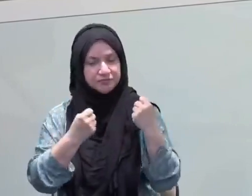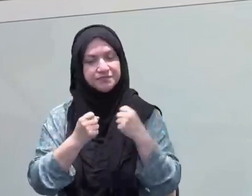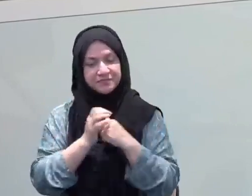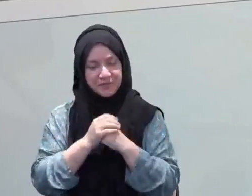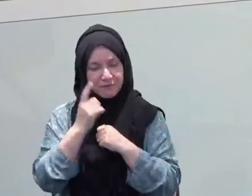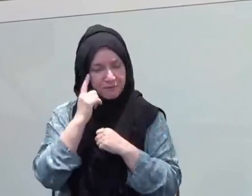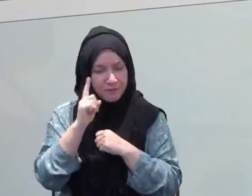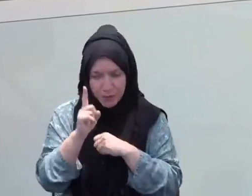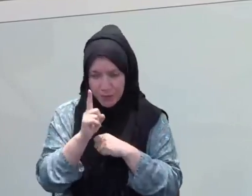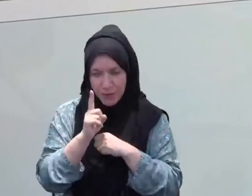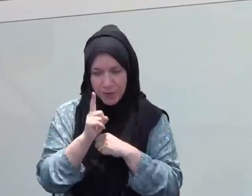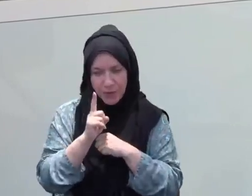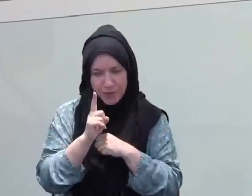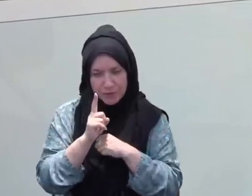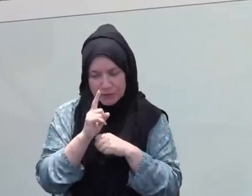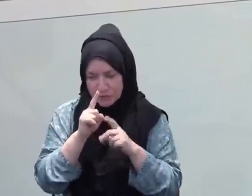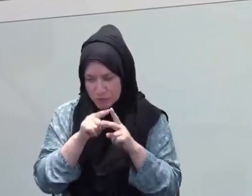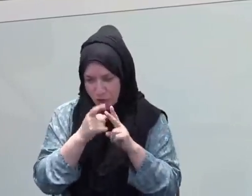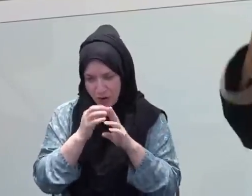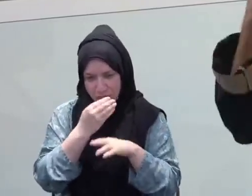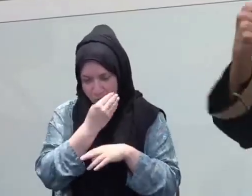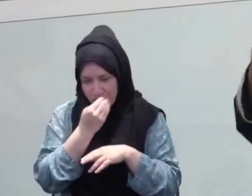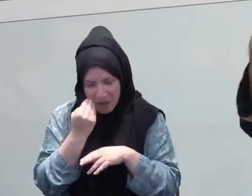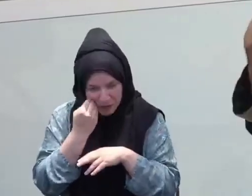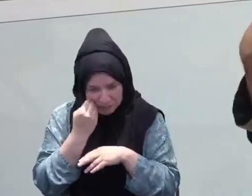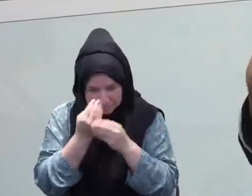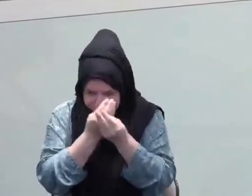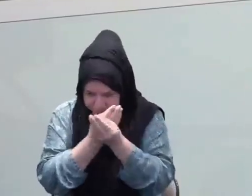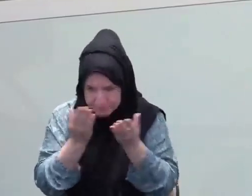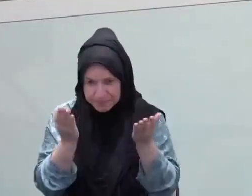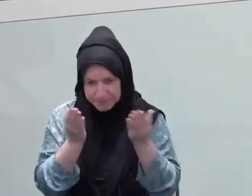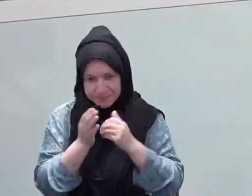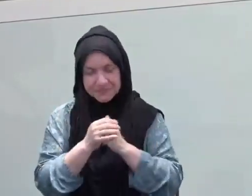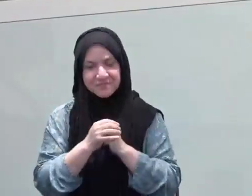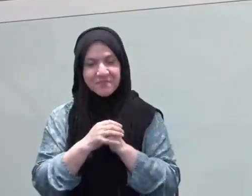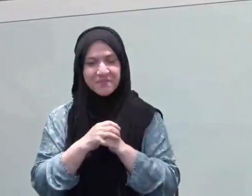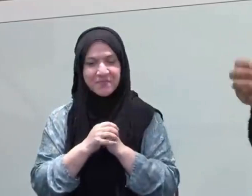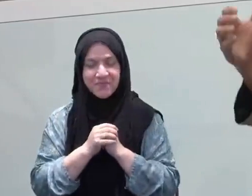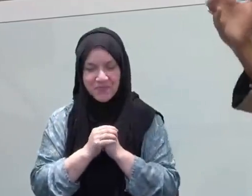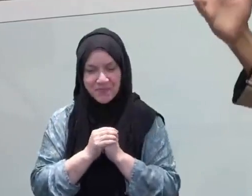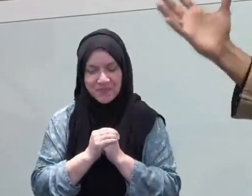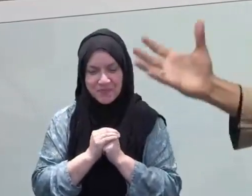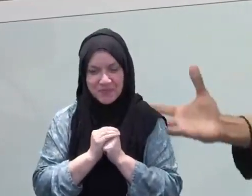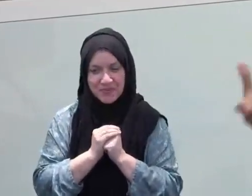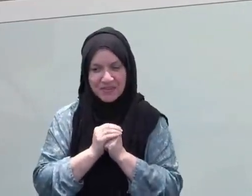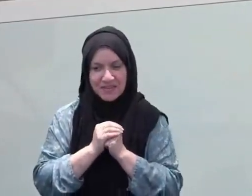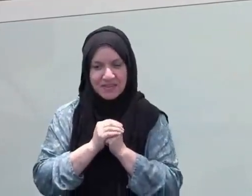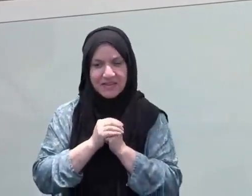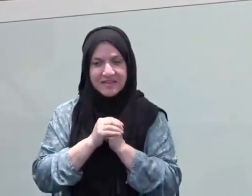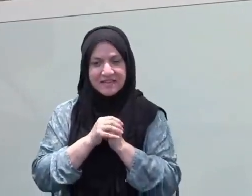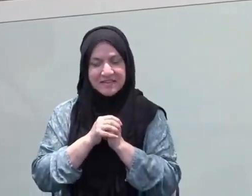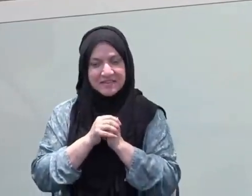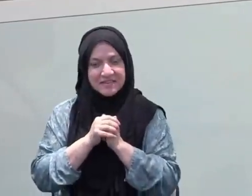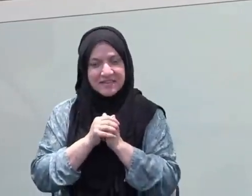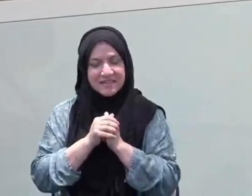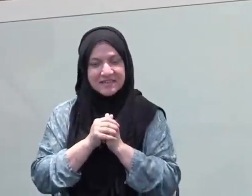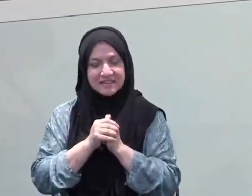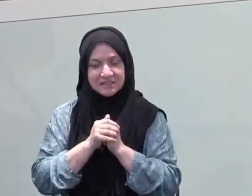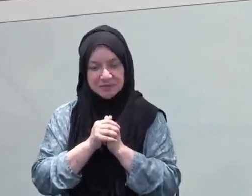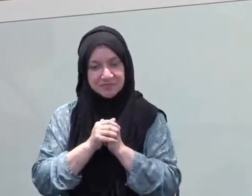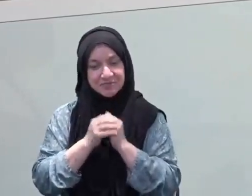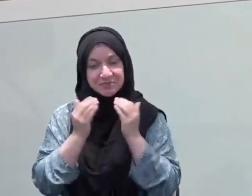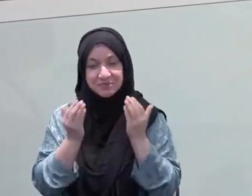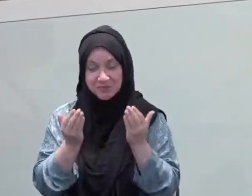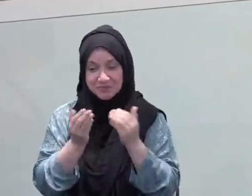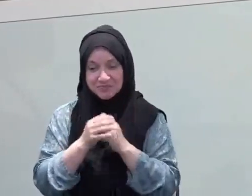shuddi rahlak, know, tighten up your belt, get ready, get your camel ready. It's time for us to go. Get the journey ready or be ready for the